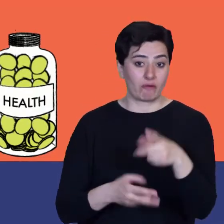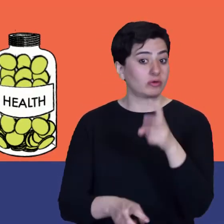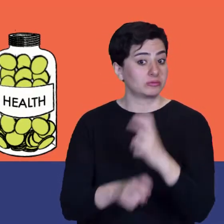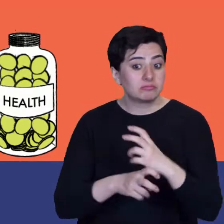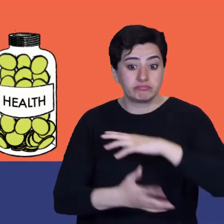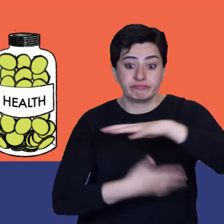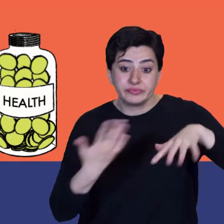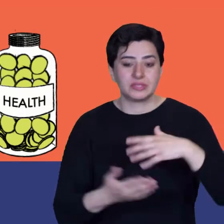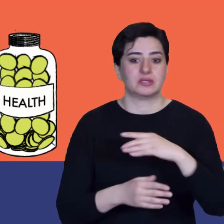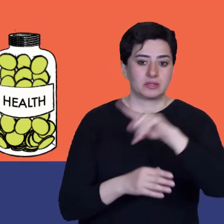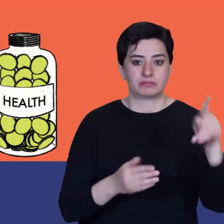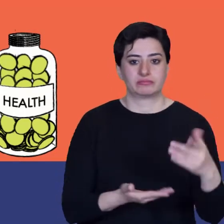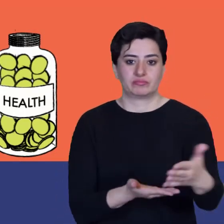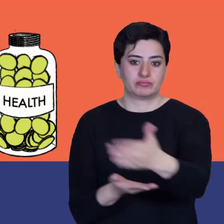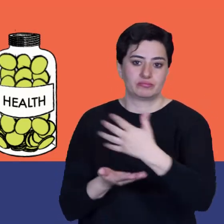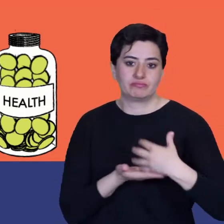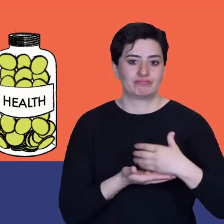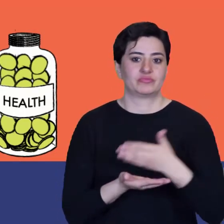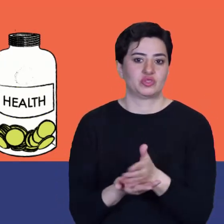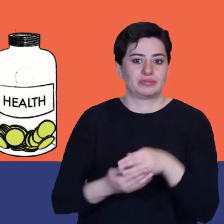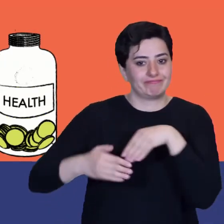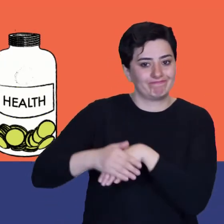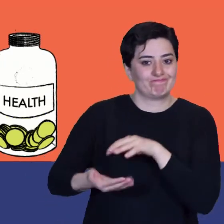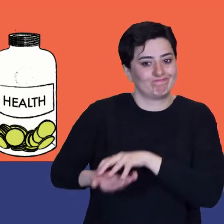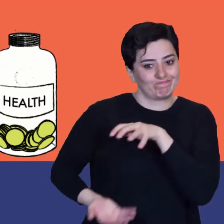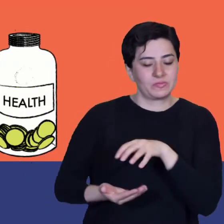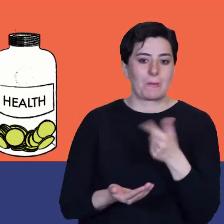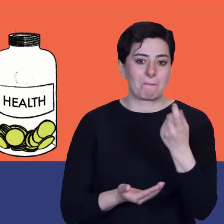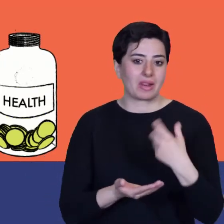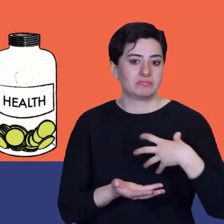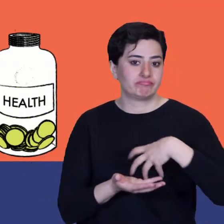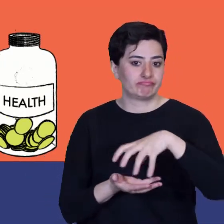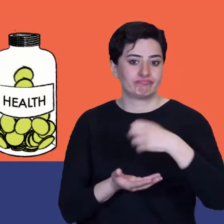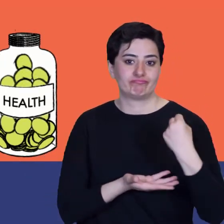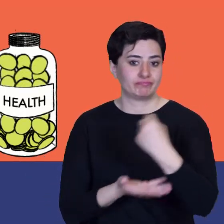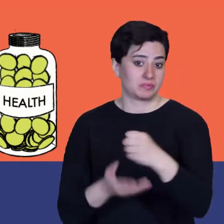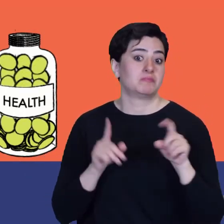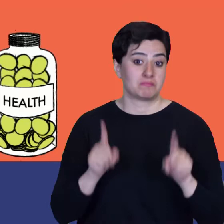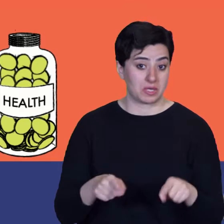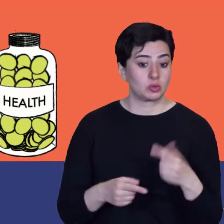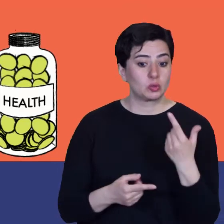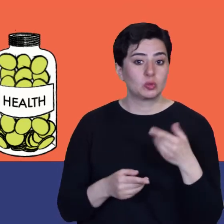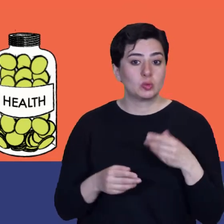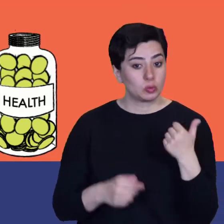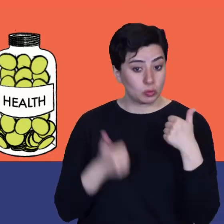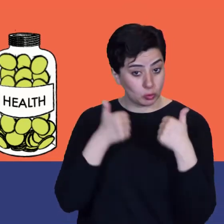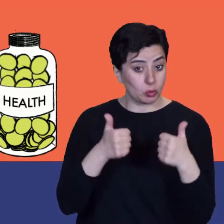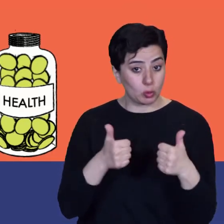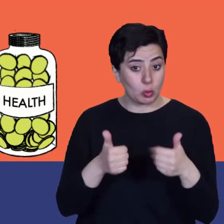disaster risk reduction by both public and private actors. It recognizes that this is a good way to spend money in the